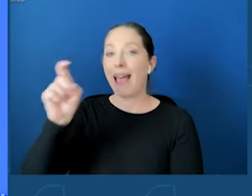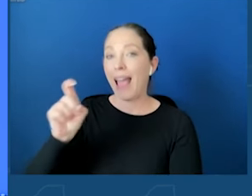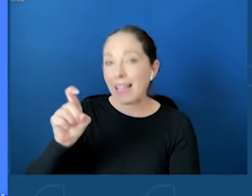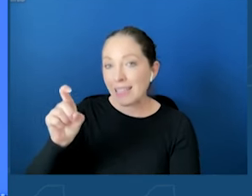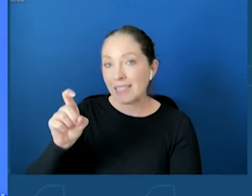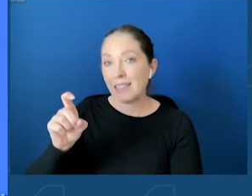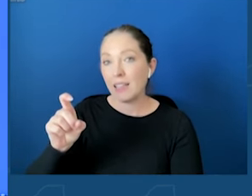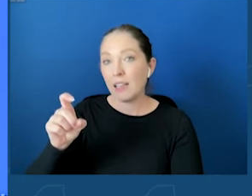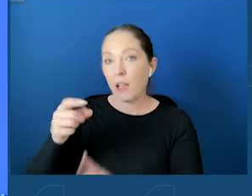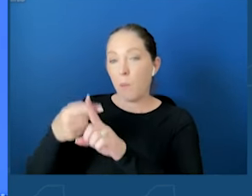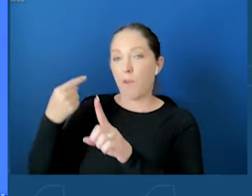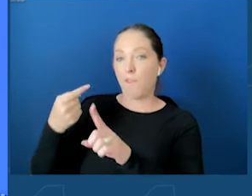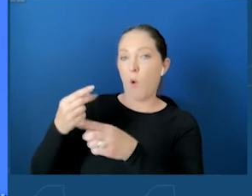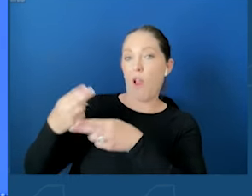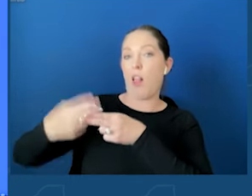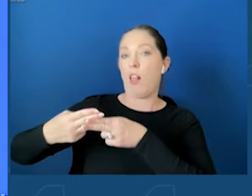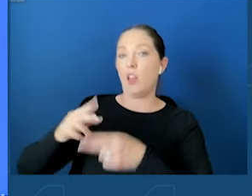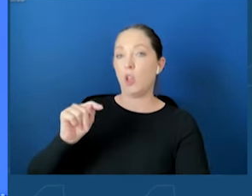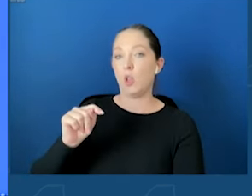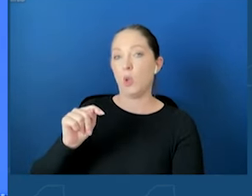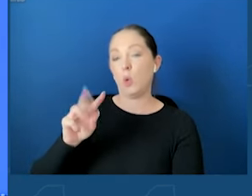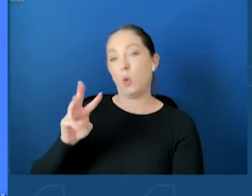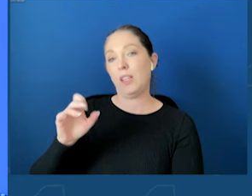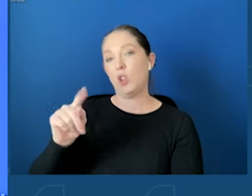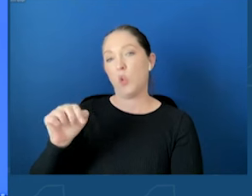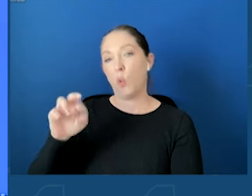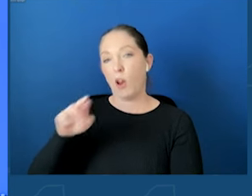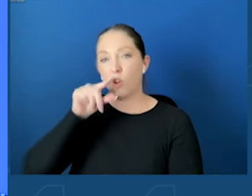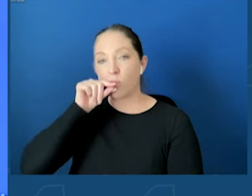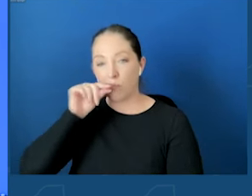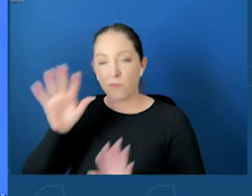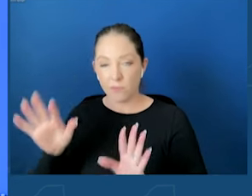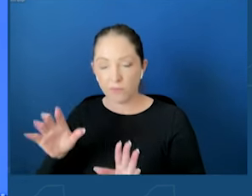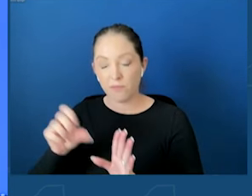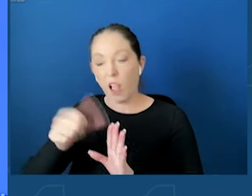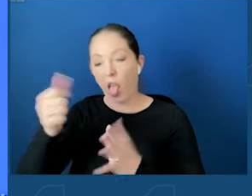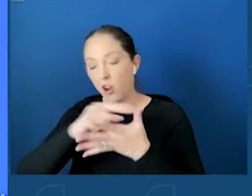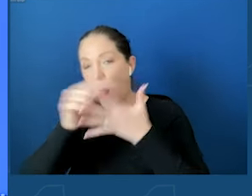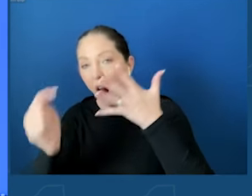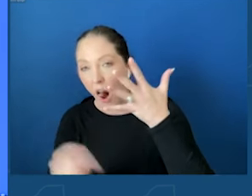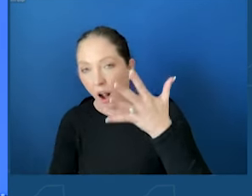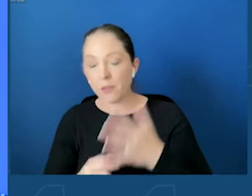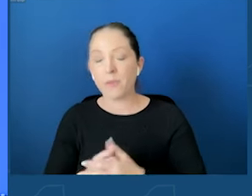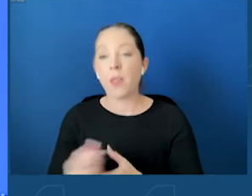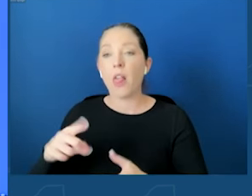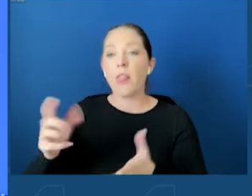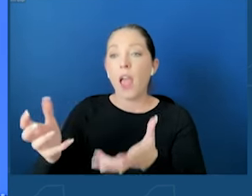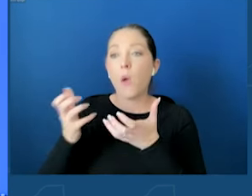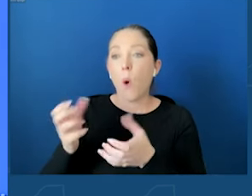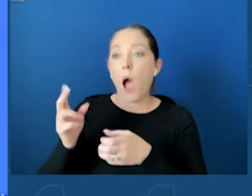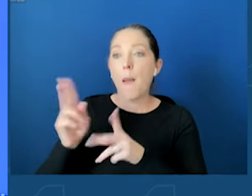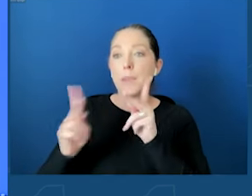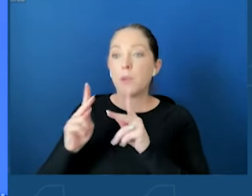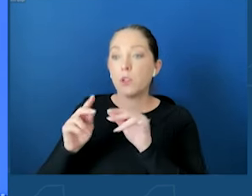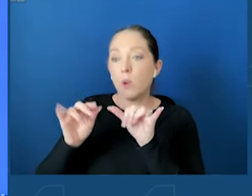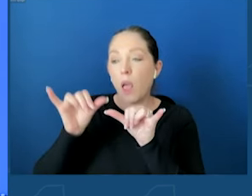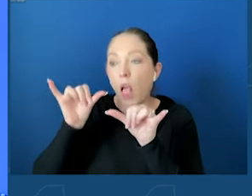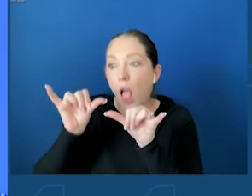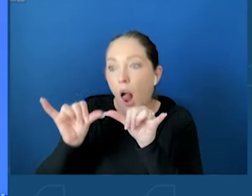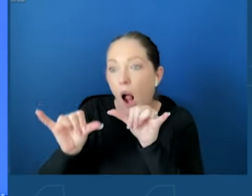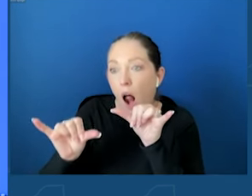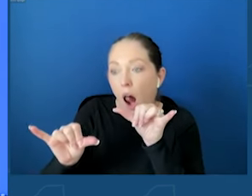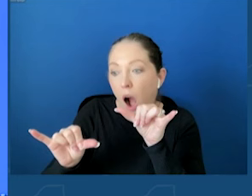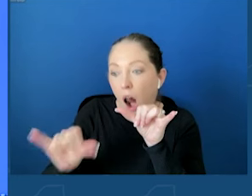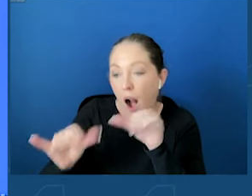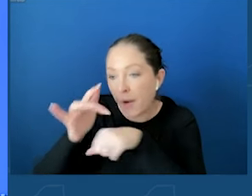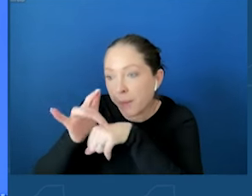and others, to keep users on their platforms for as long as possible. And these companies promote content